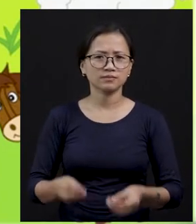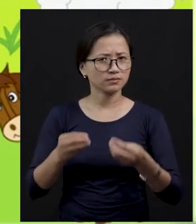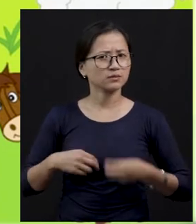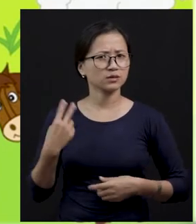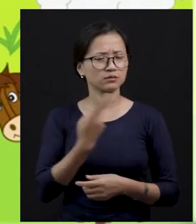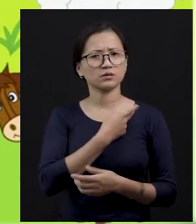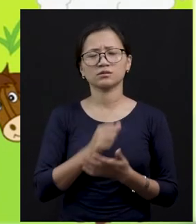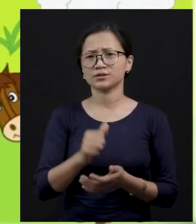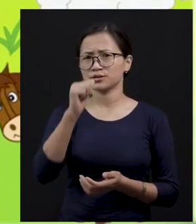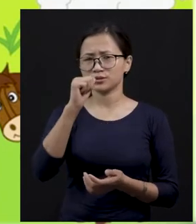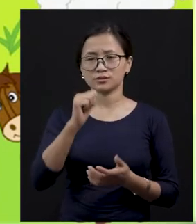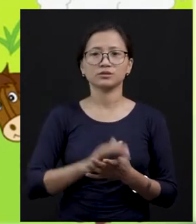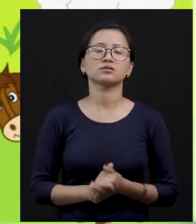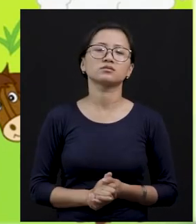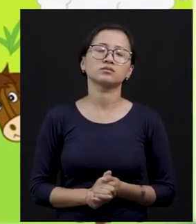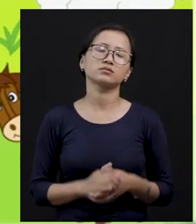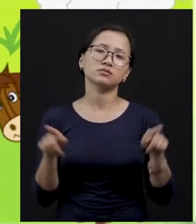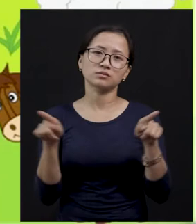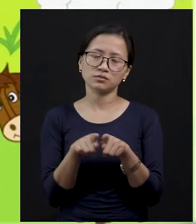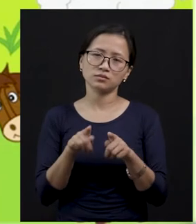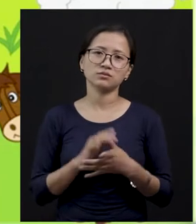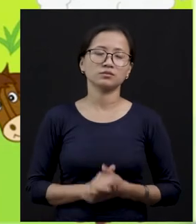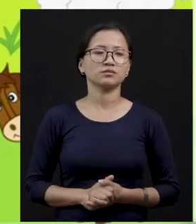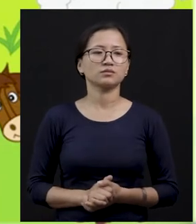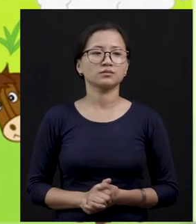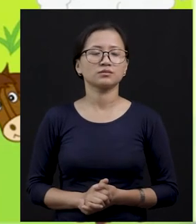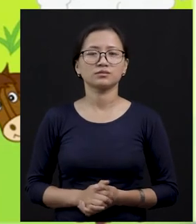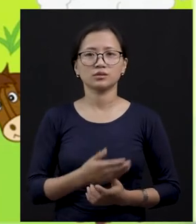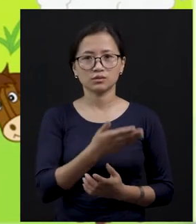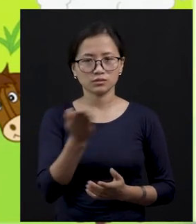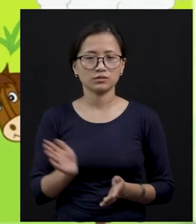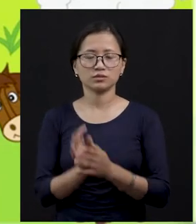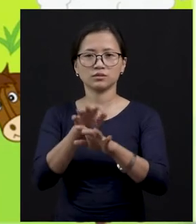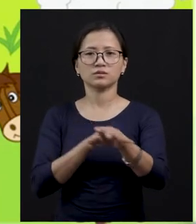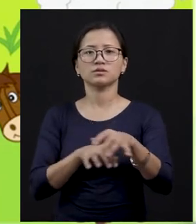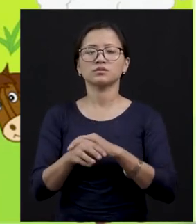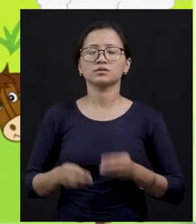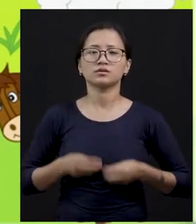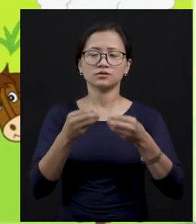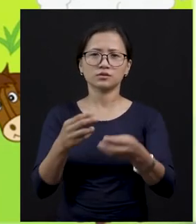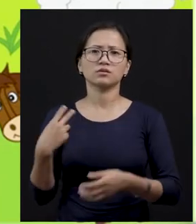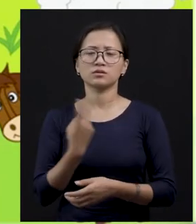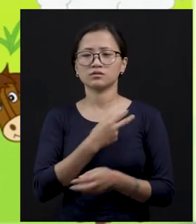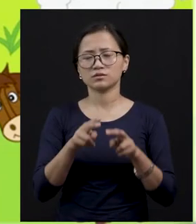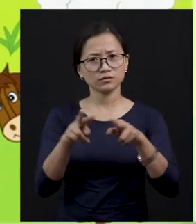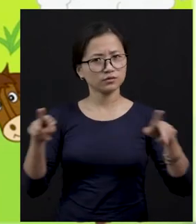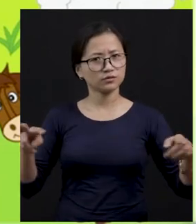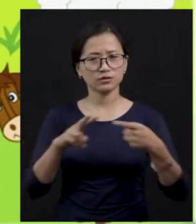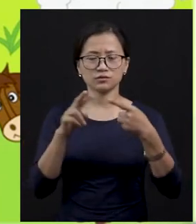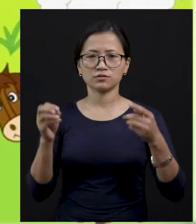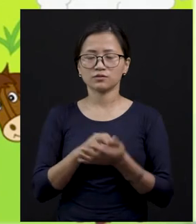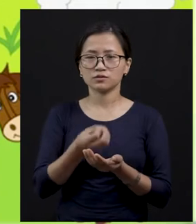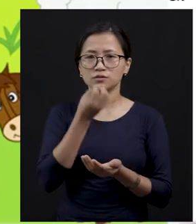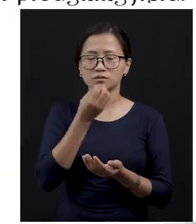and we can drink sheep's milk also. So these are the animals which gives us all these different food items. Okay,